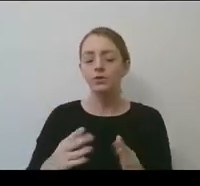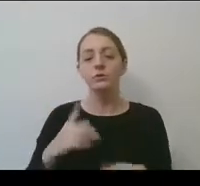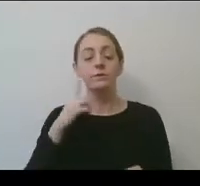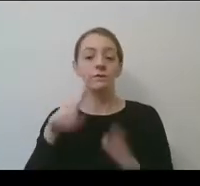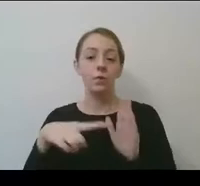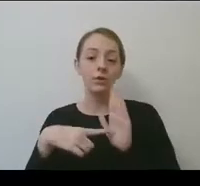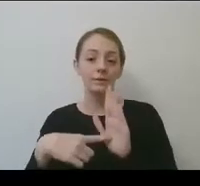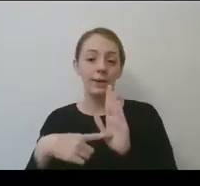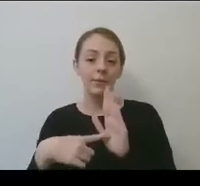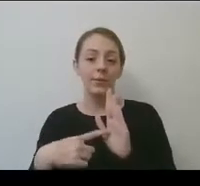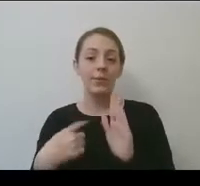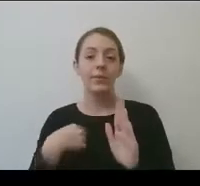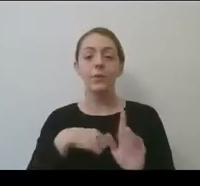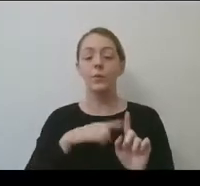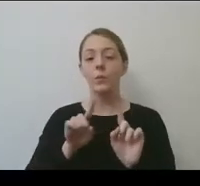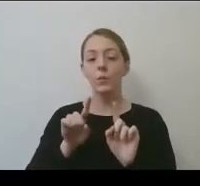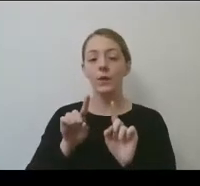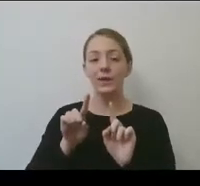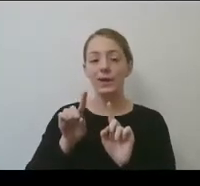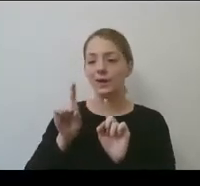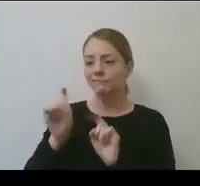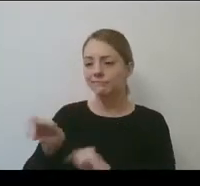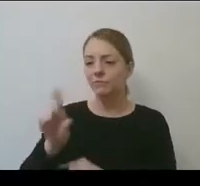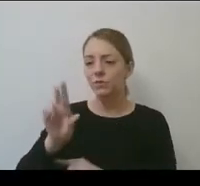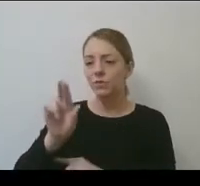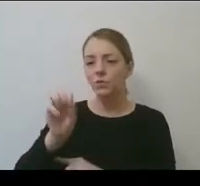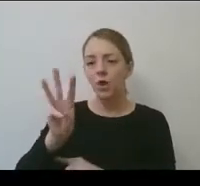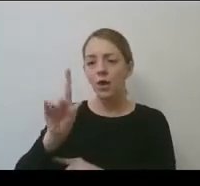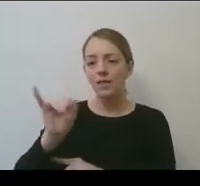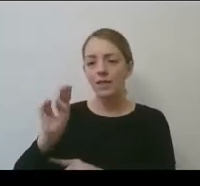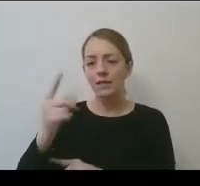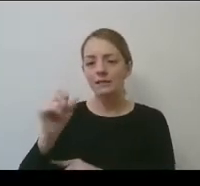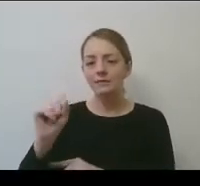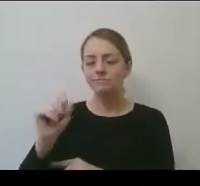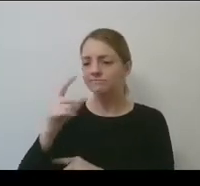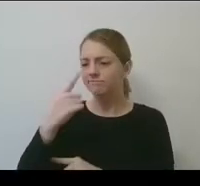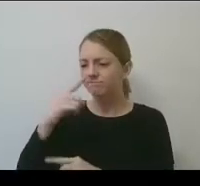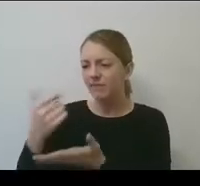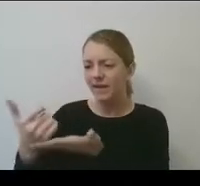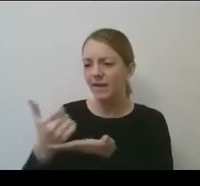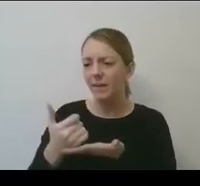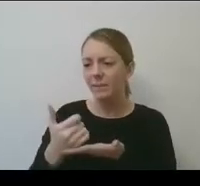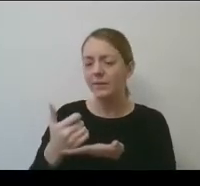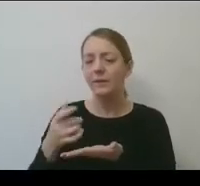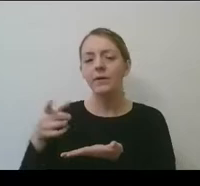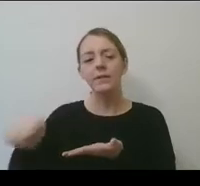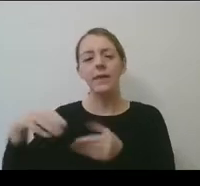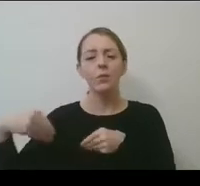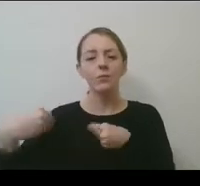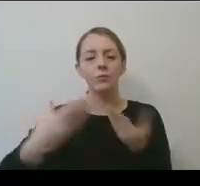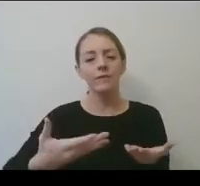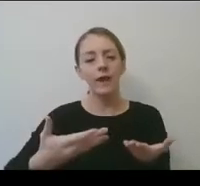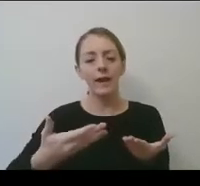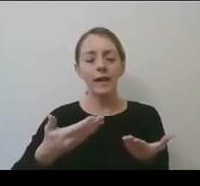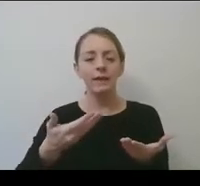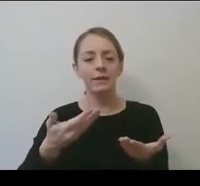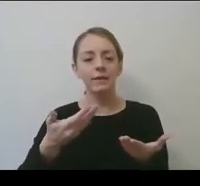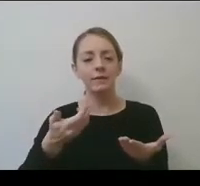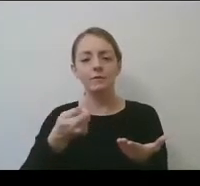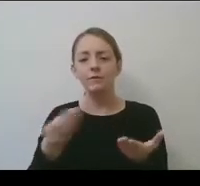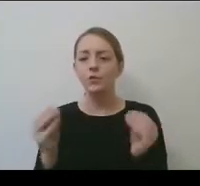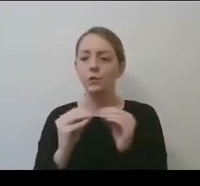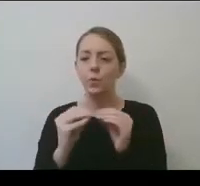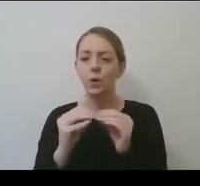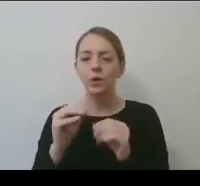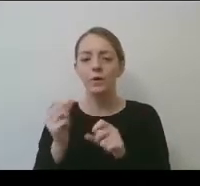we went to Rawlings and we said, could we have just a bit of help? Um, they were providing, um, a few more, uh, baseballs